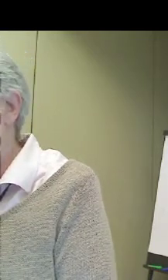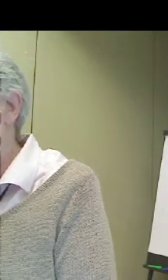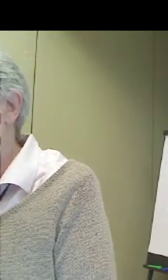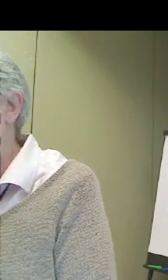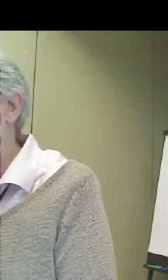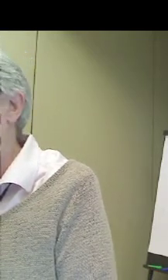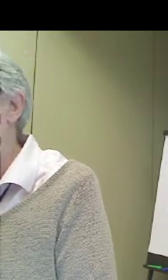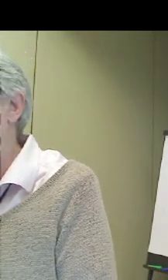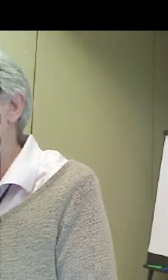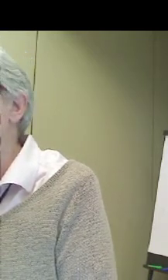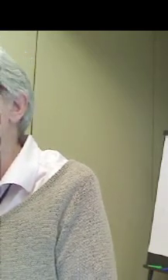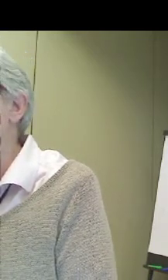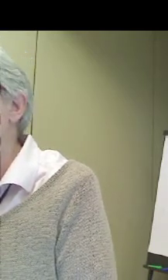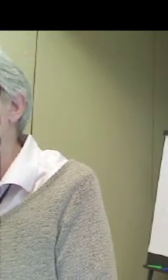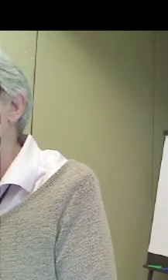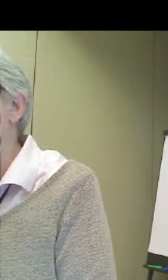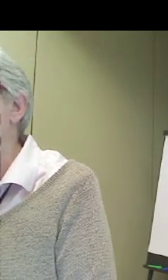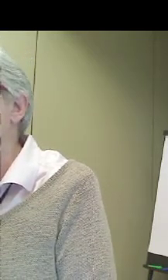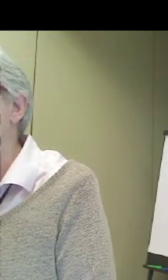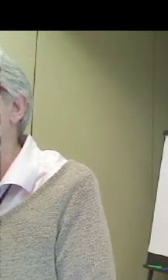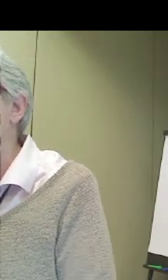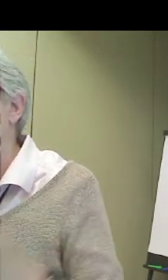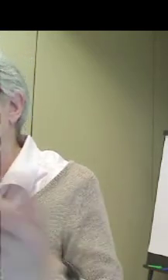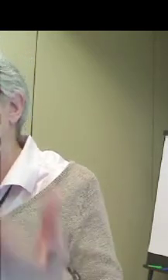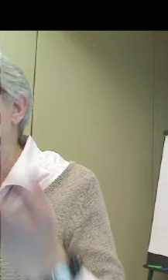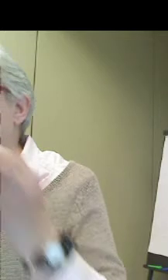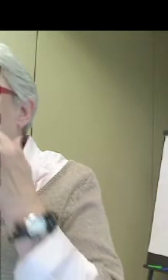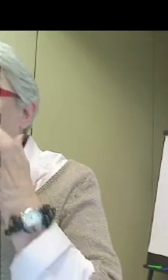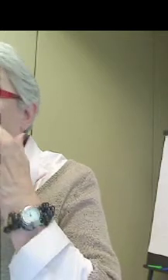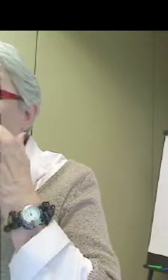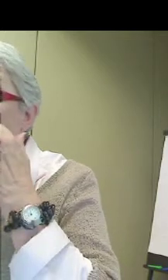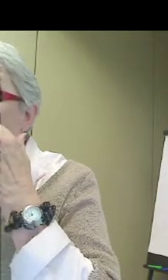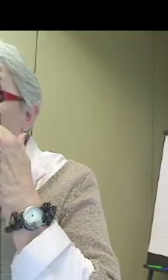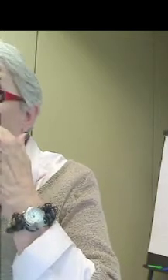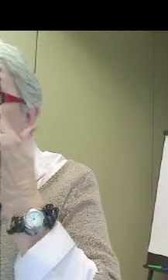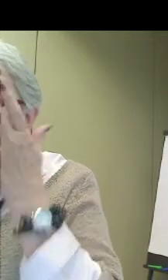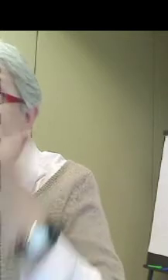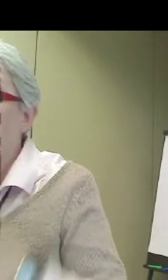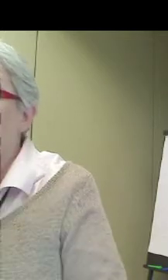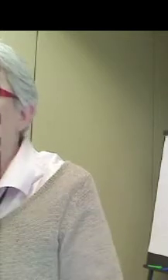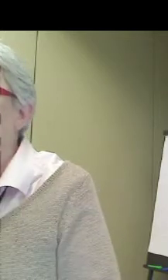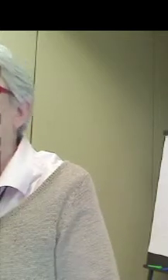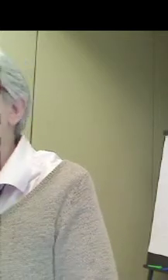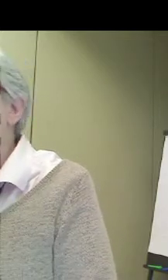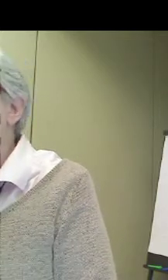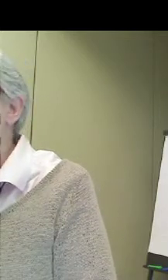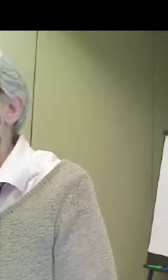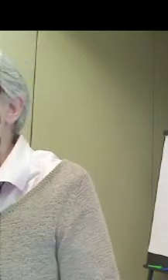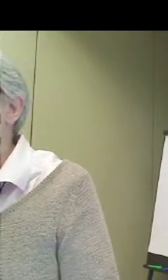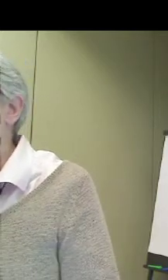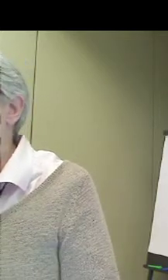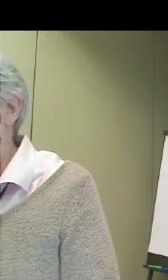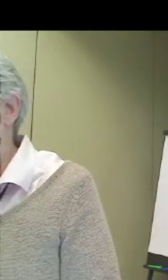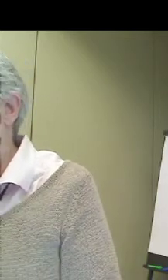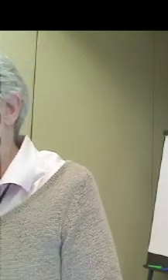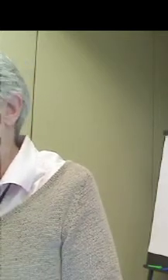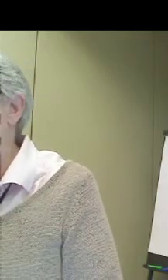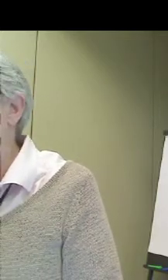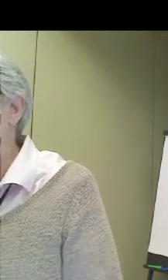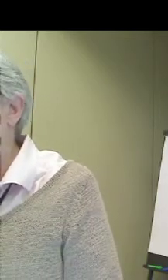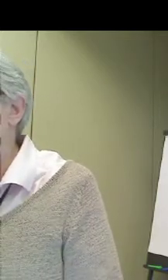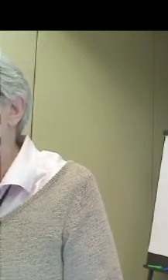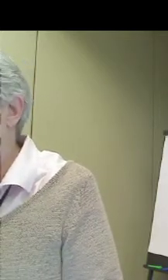In which she had hearing artists speak about their artwork in the galleries at a private collection to deaf